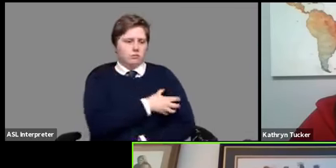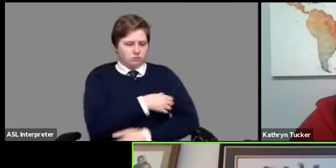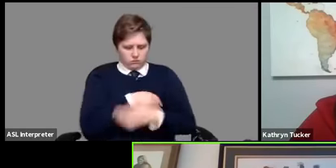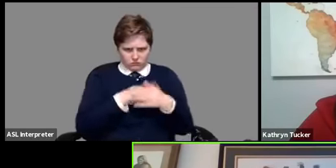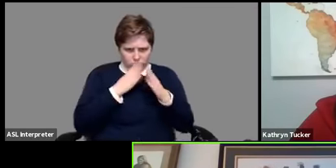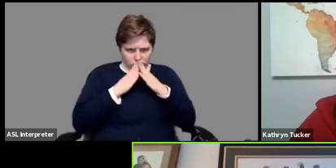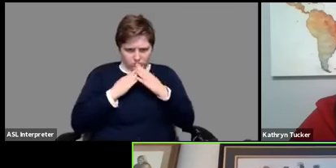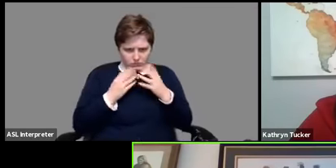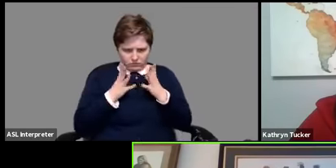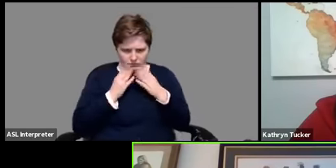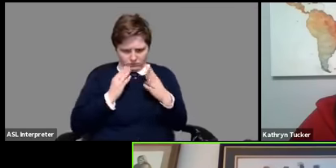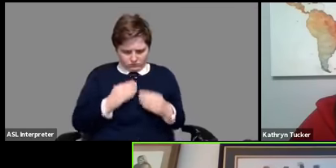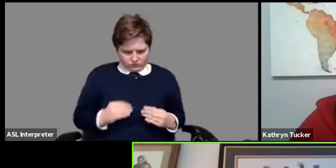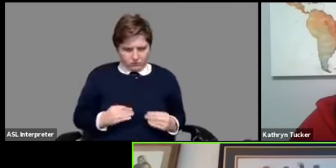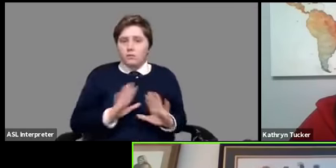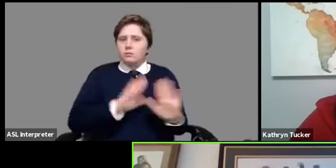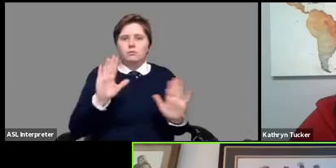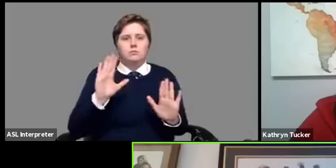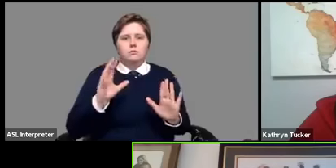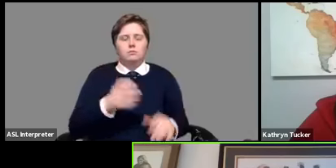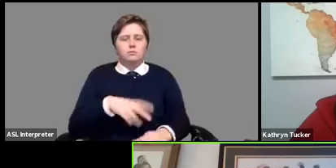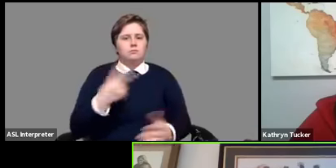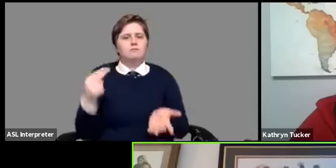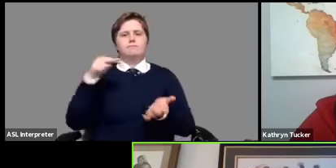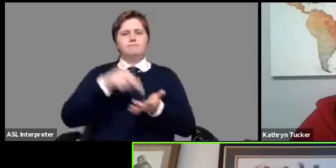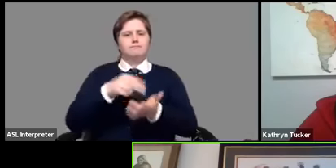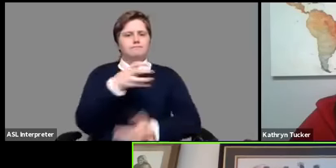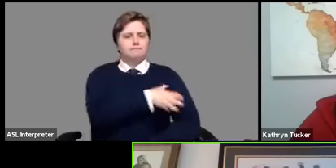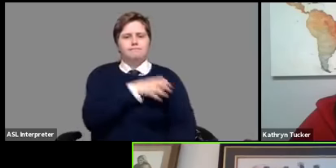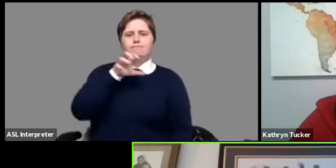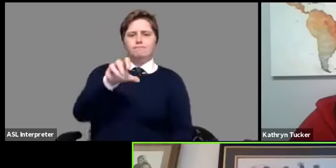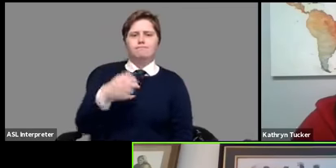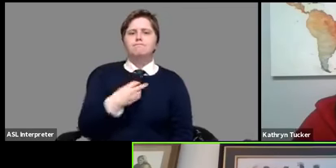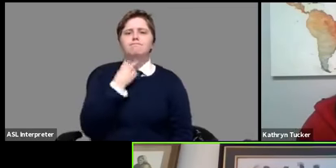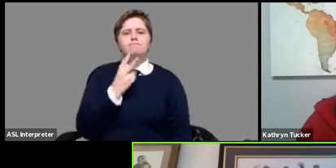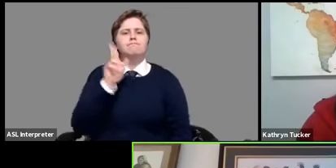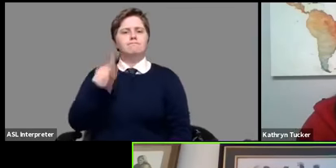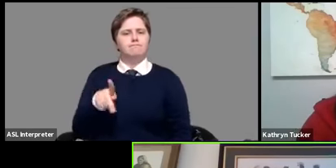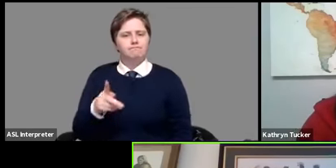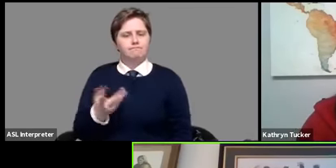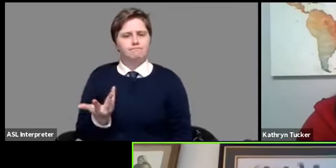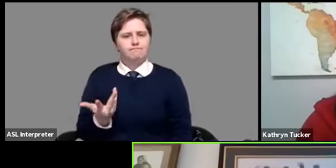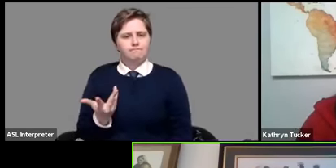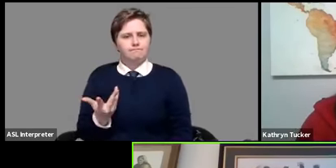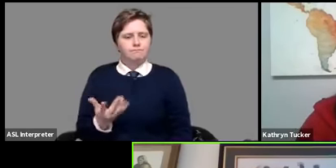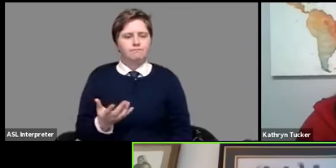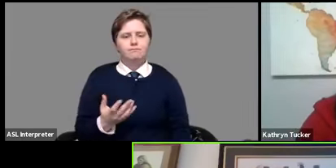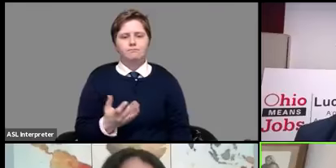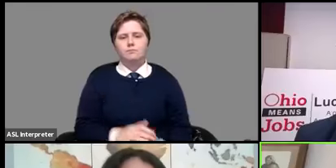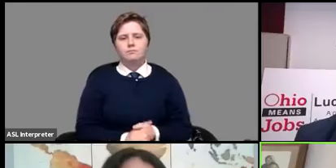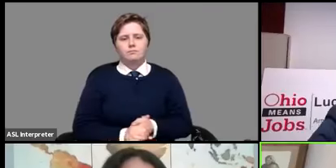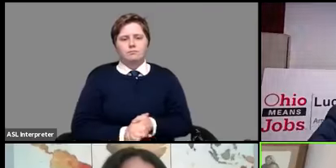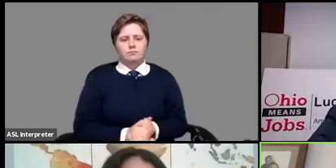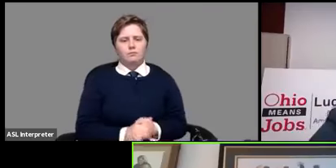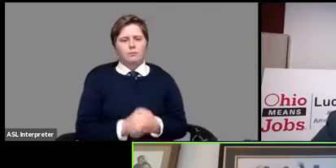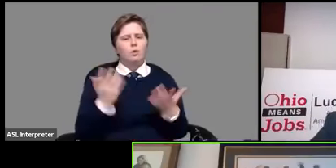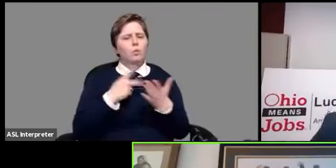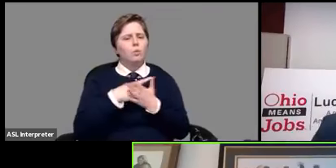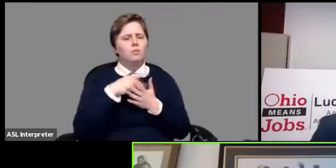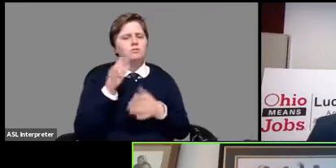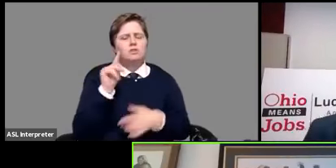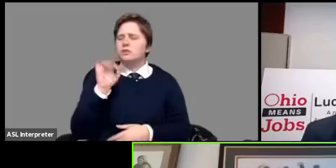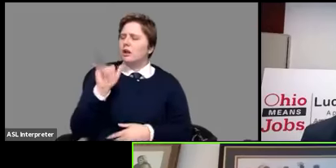your voice use your voice here's a question for you tanya specifically what programs um